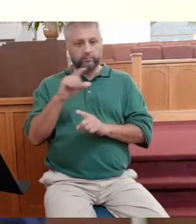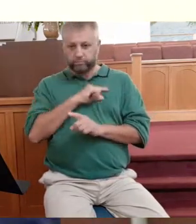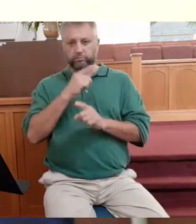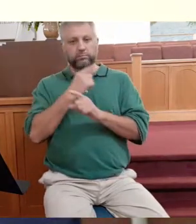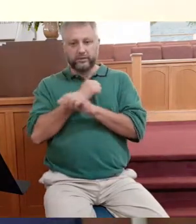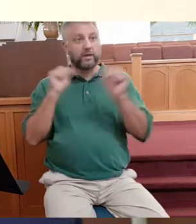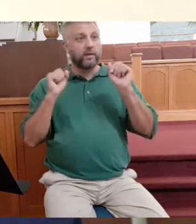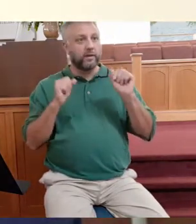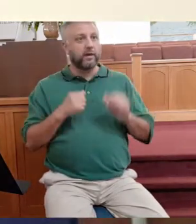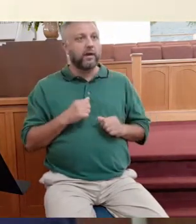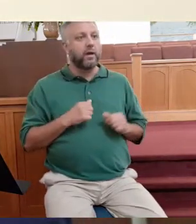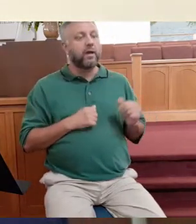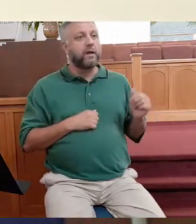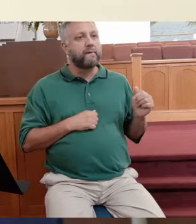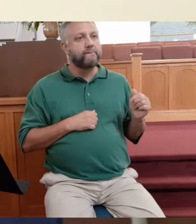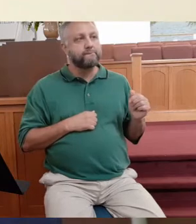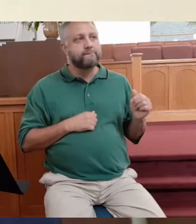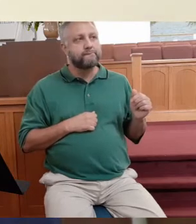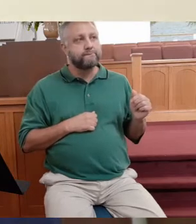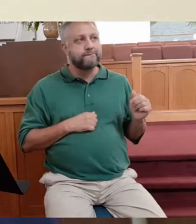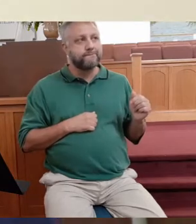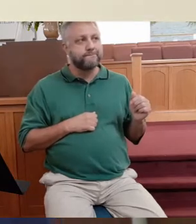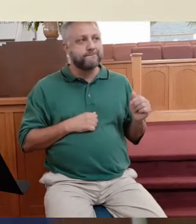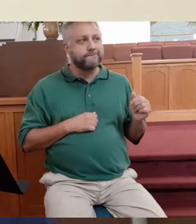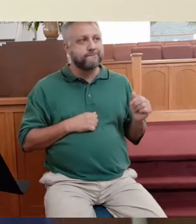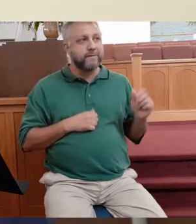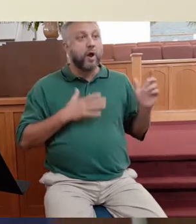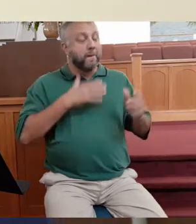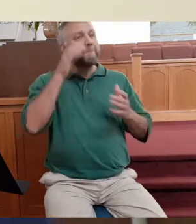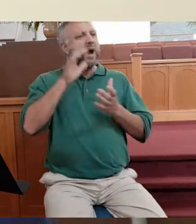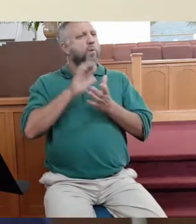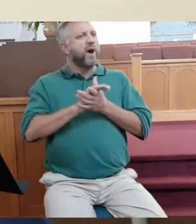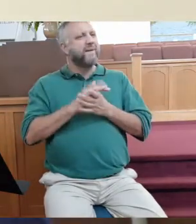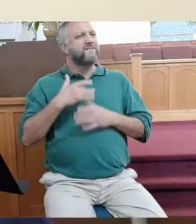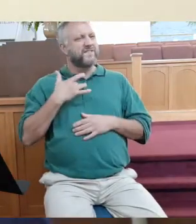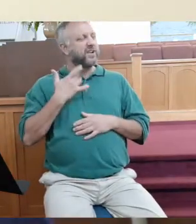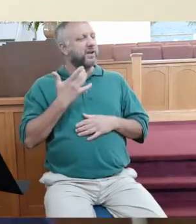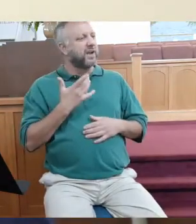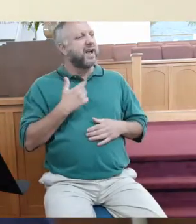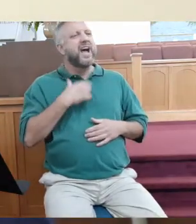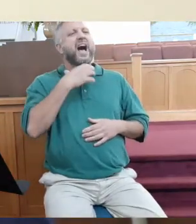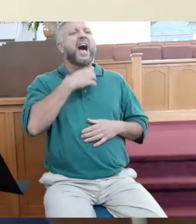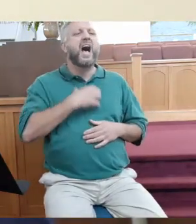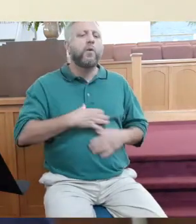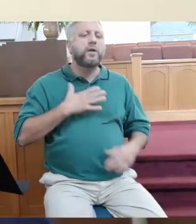And my wife says, you know, I kind of wish I had a testimony that looked like yours.